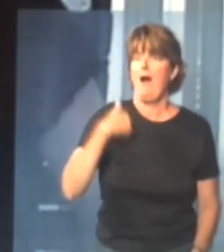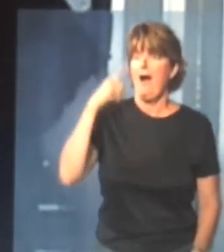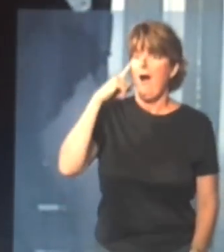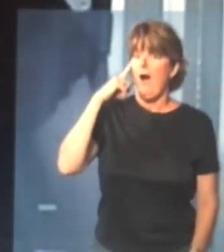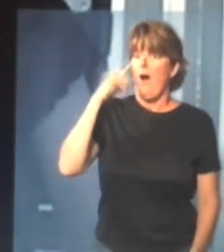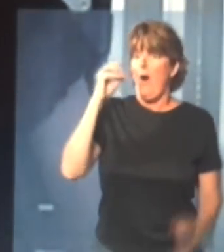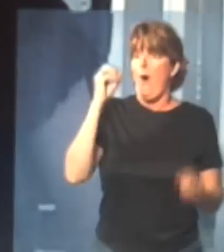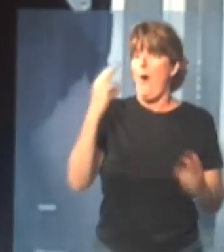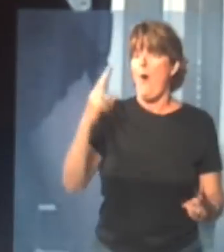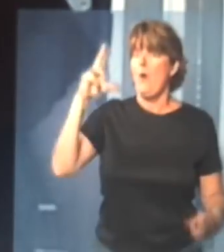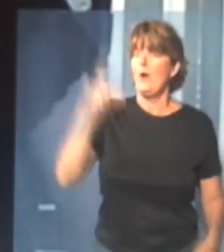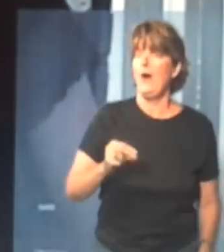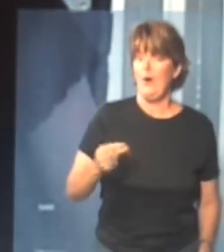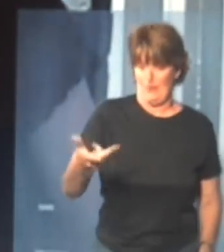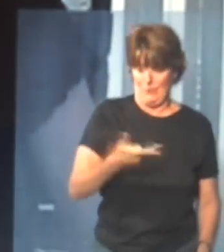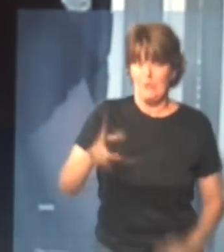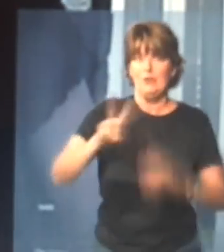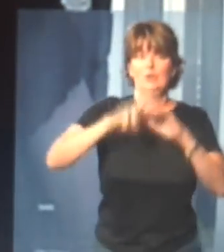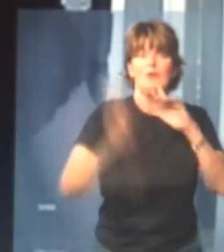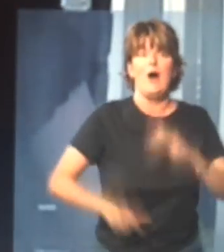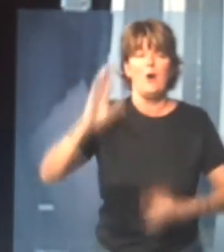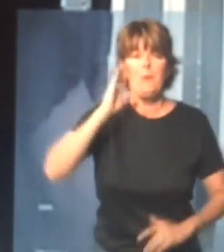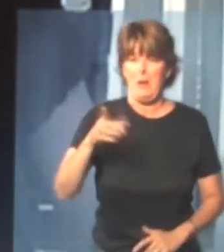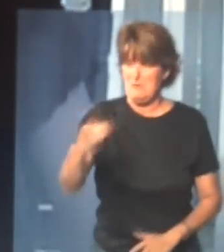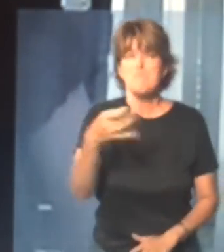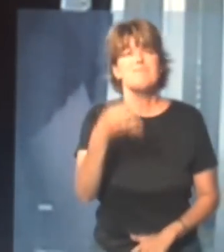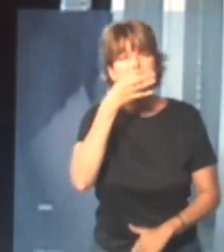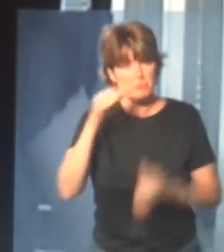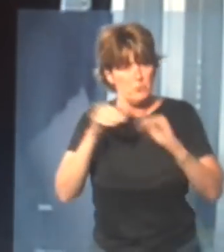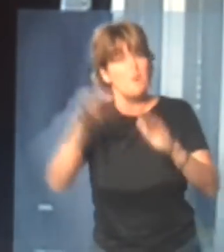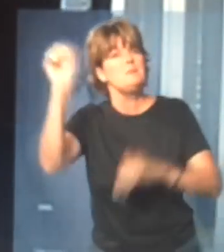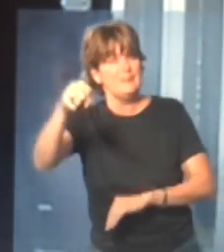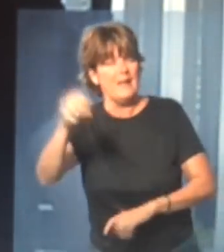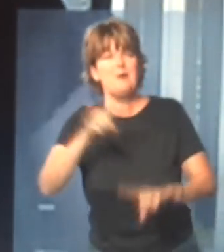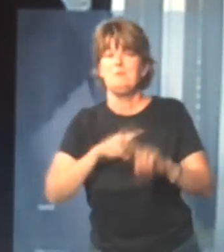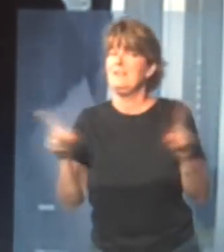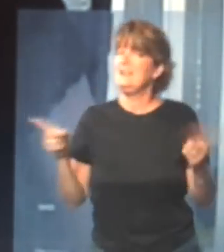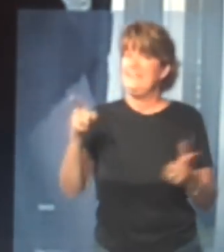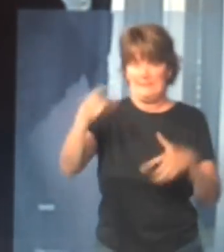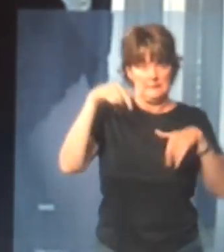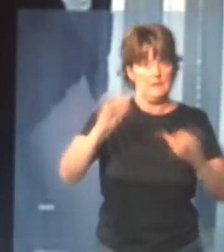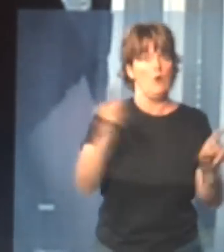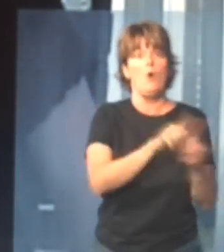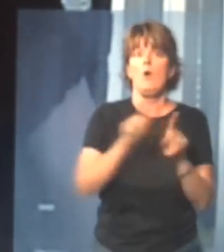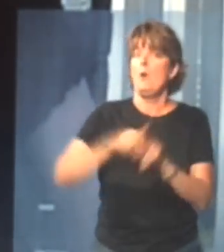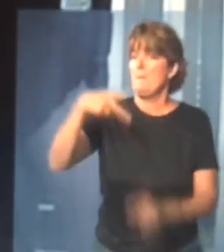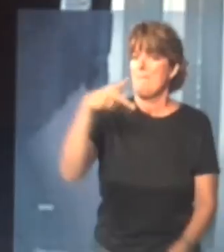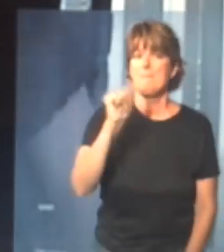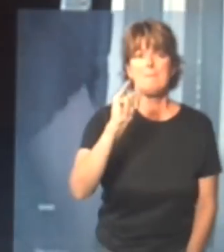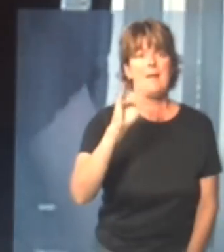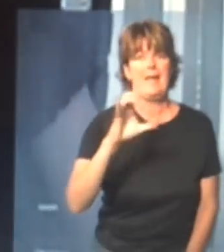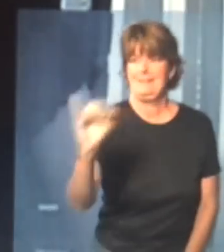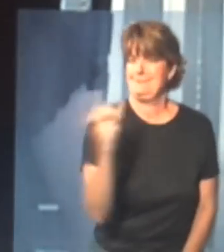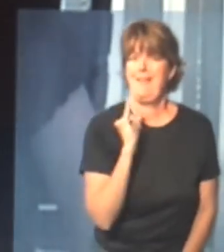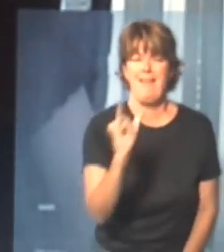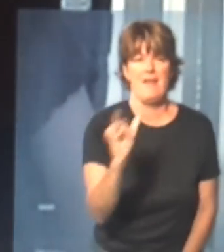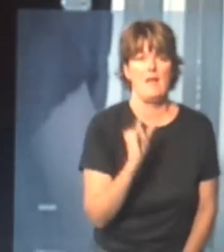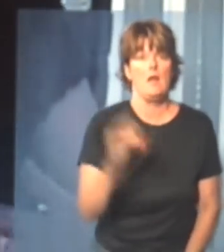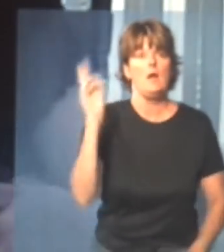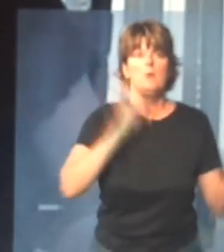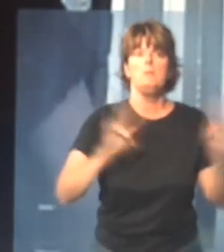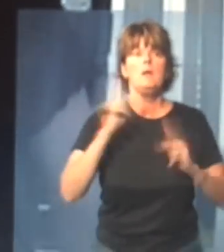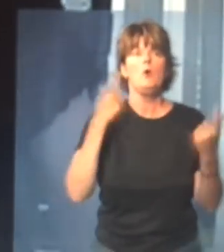I'm thinking, we're all three going to drown, you know, and he's a swimmer, and he knew how to swim, and he's panicking, helping me, and, and people were just